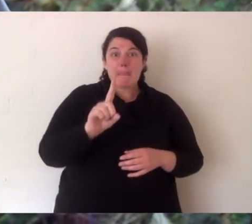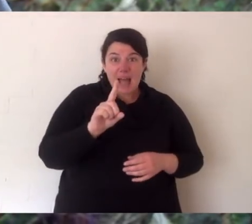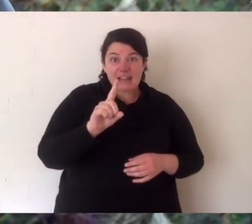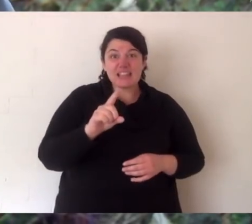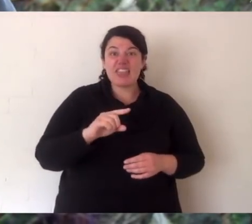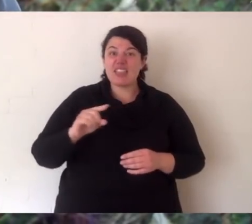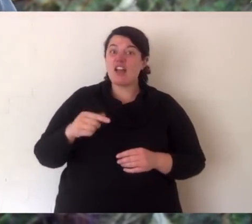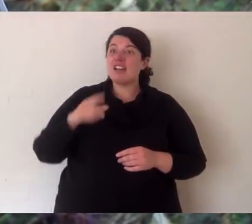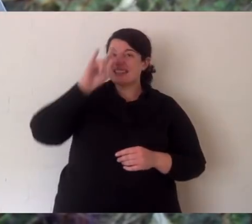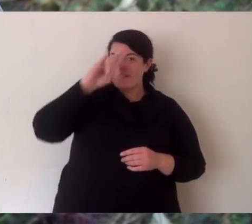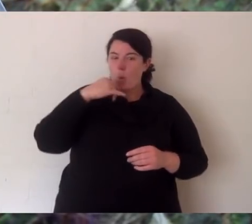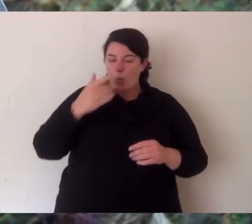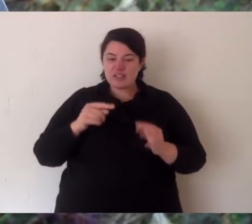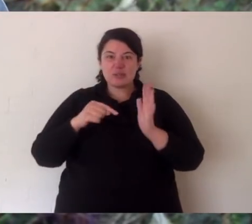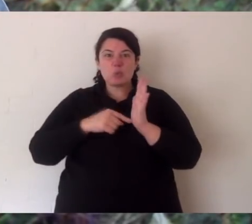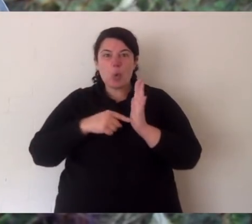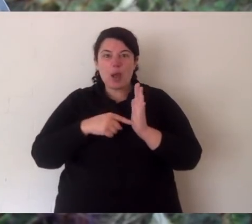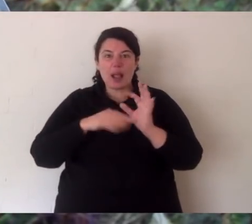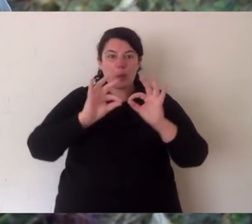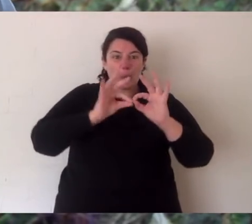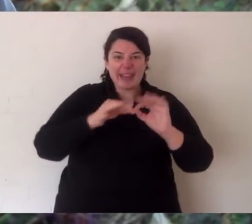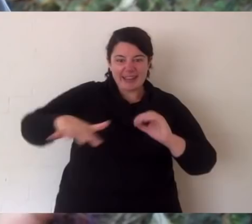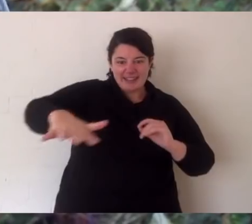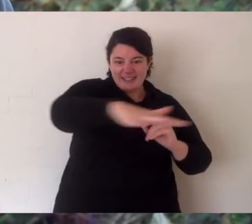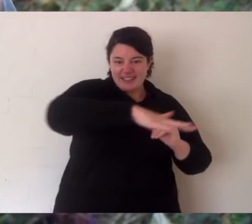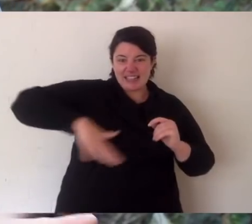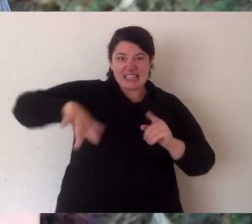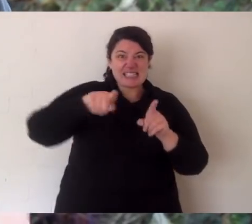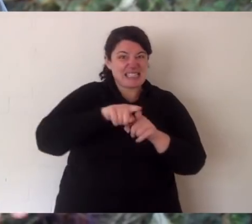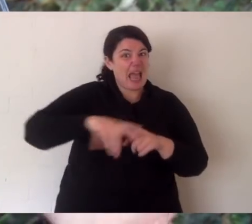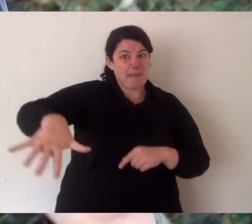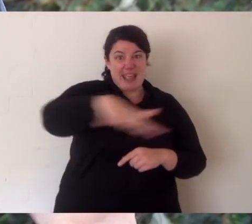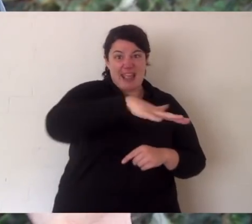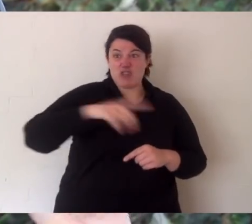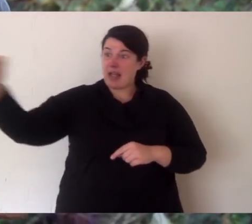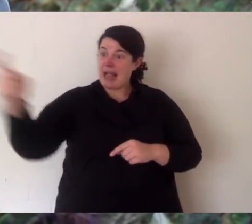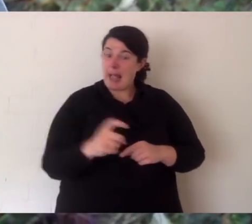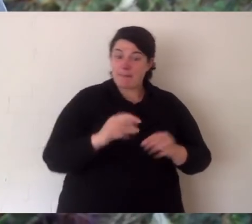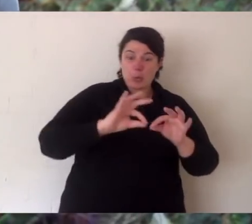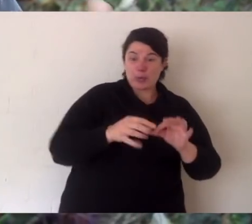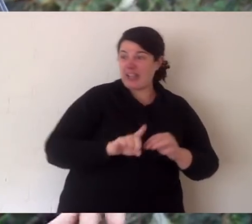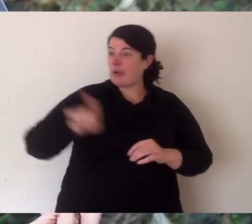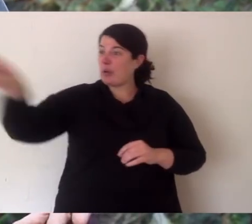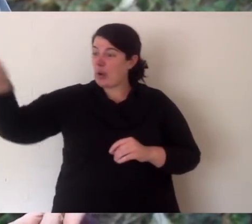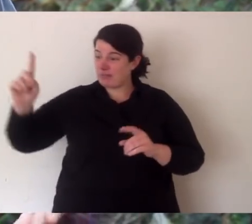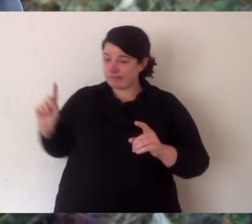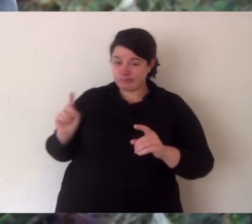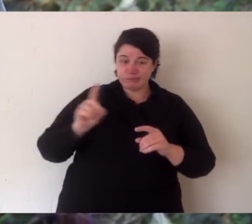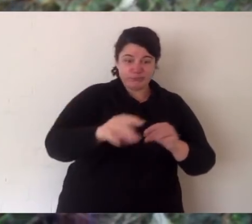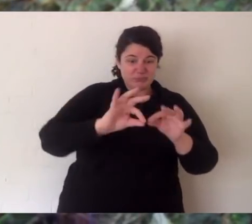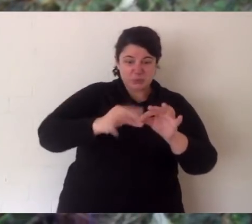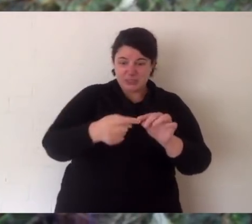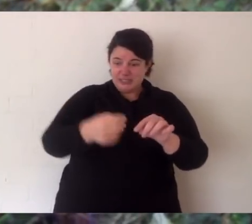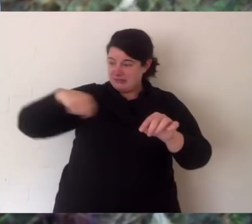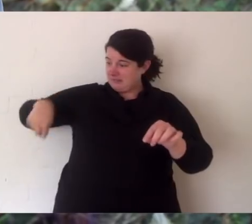communicate and what they do, it's a bit gross, they all go to the toilet in one spot. It's called a latrine but by